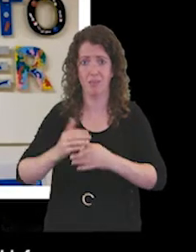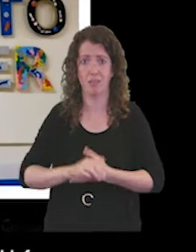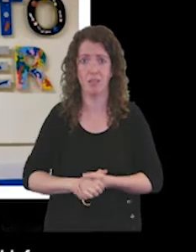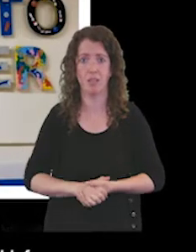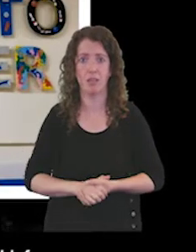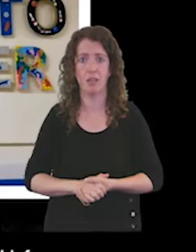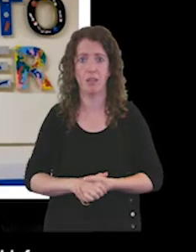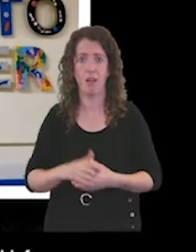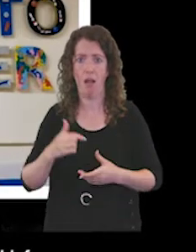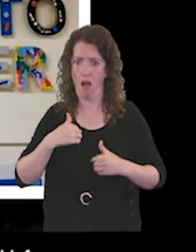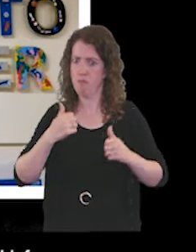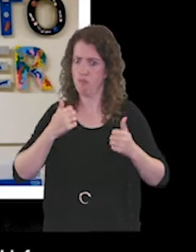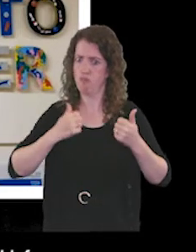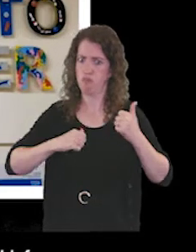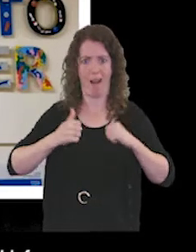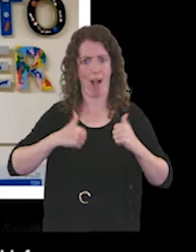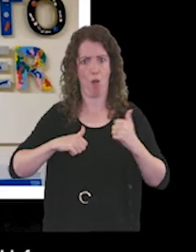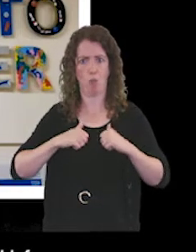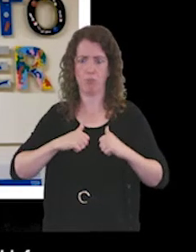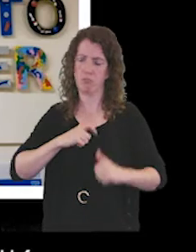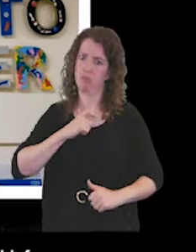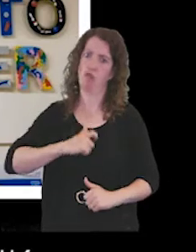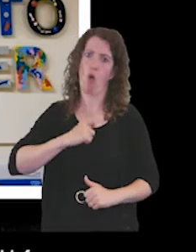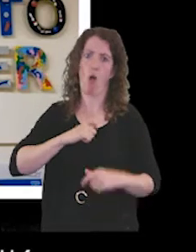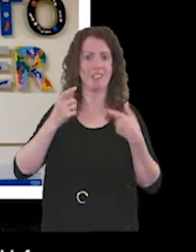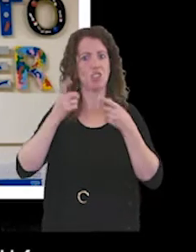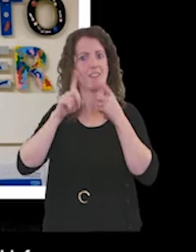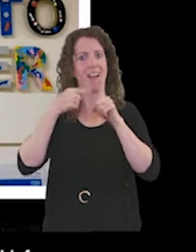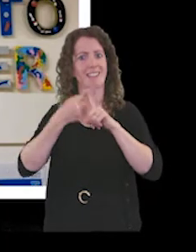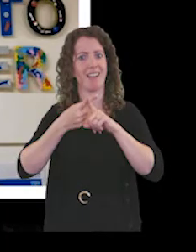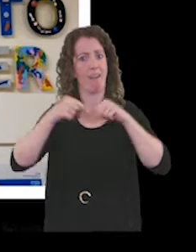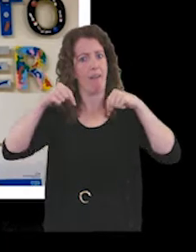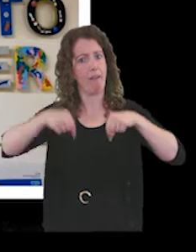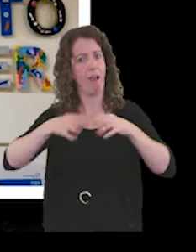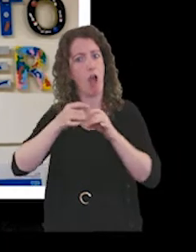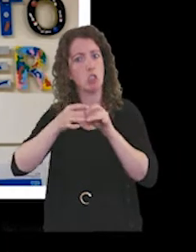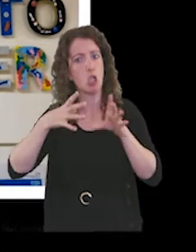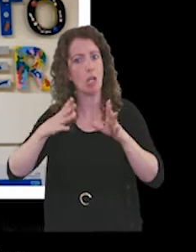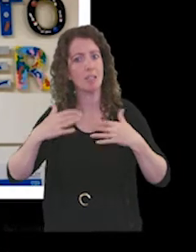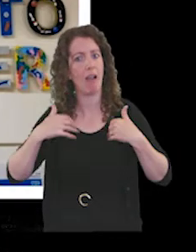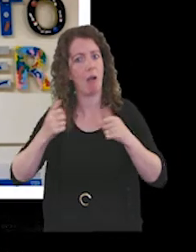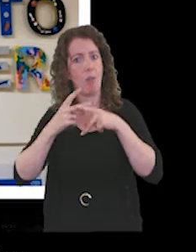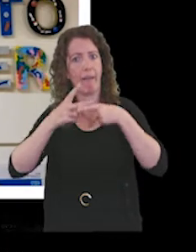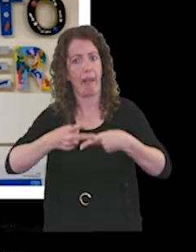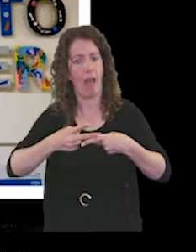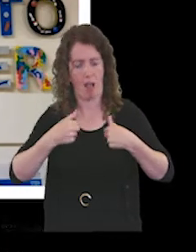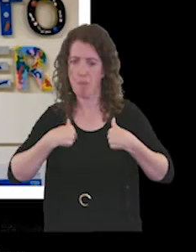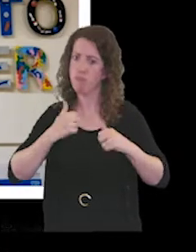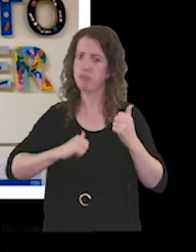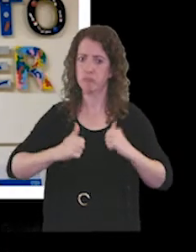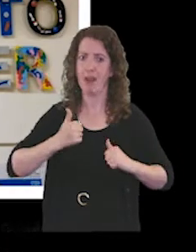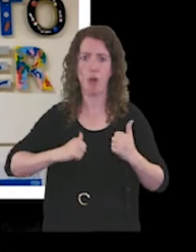And I'm proud to be chief executive here in Notts Healthcare and the